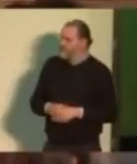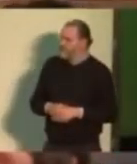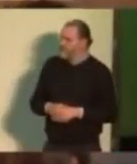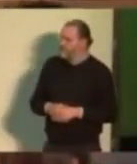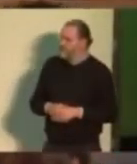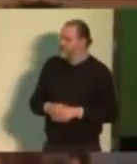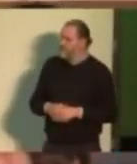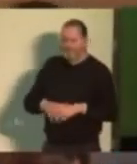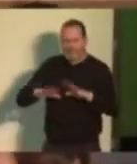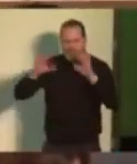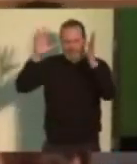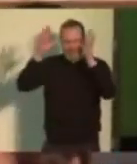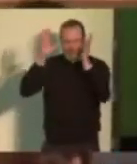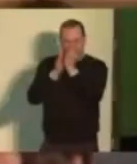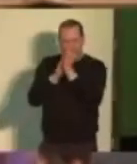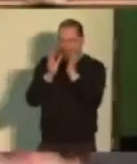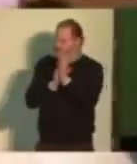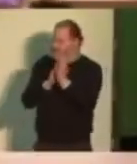And...